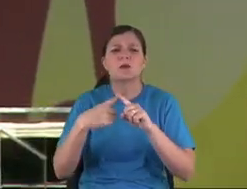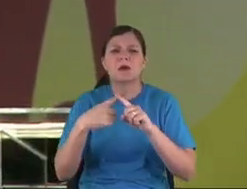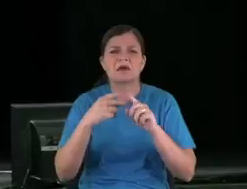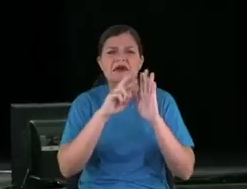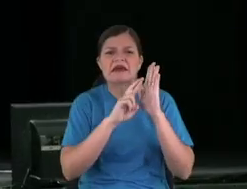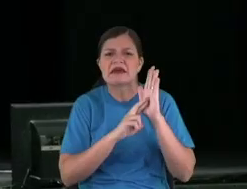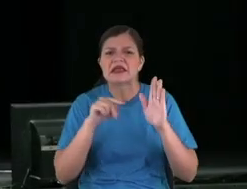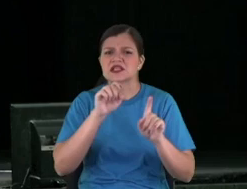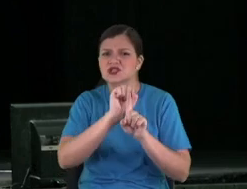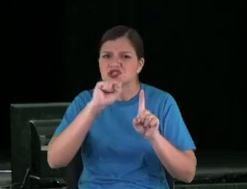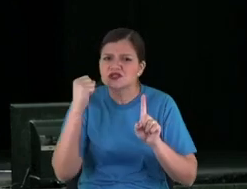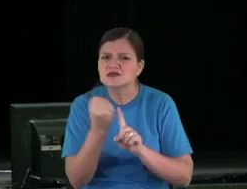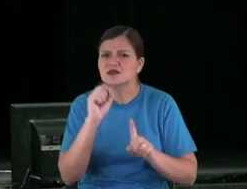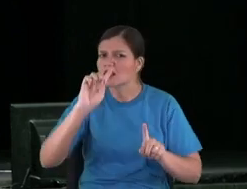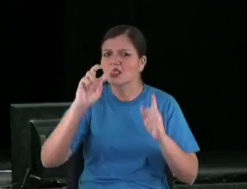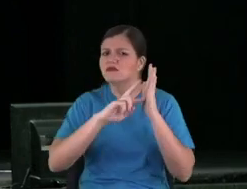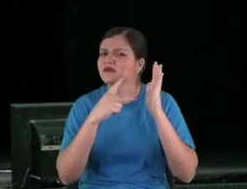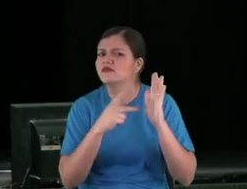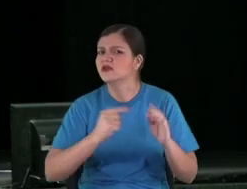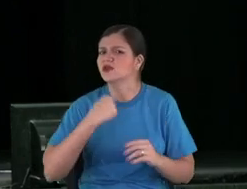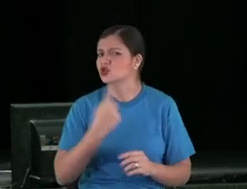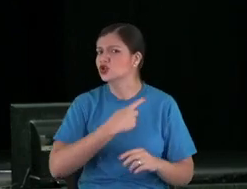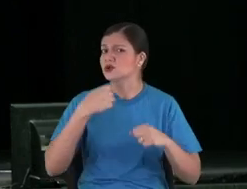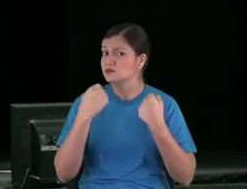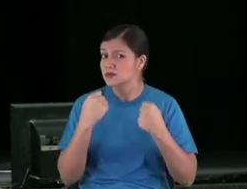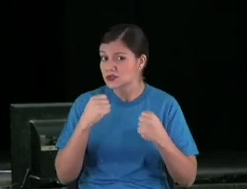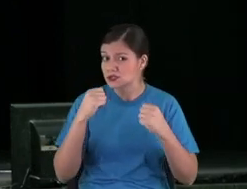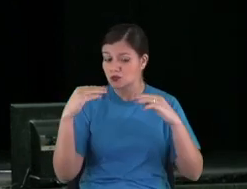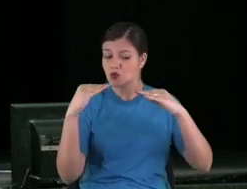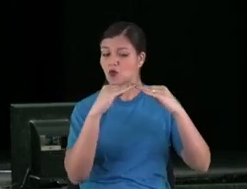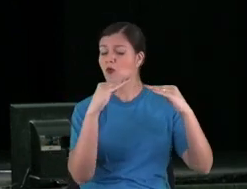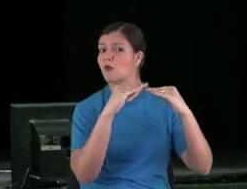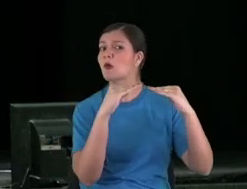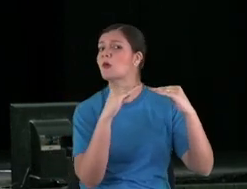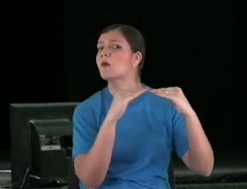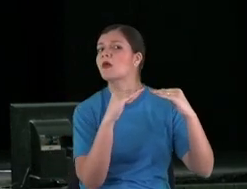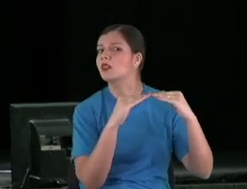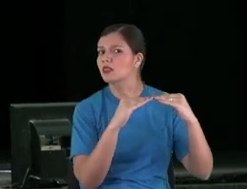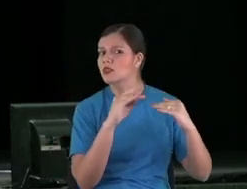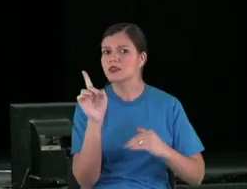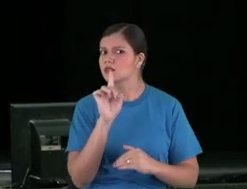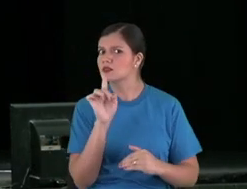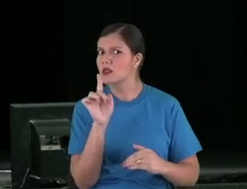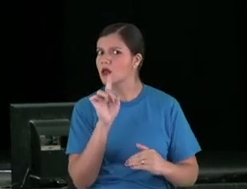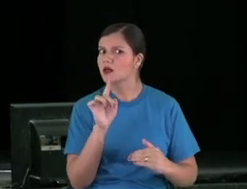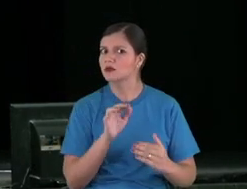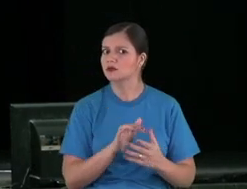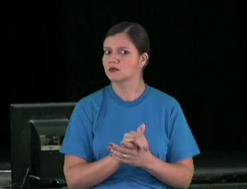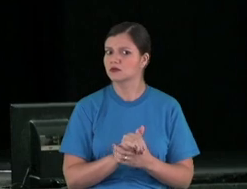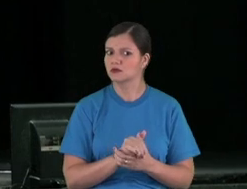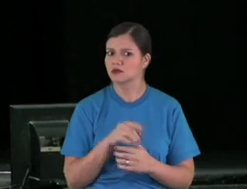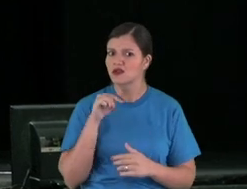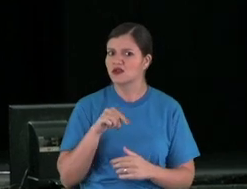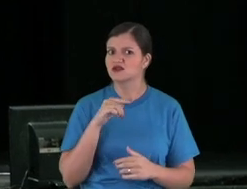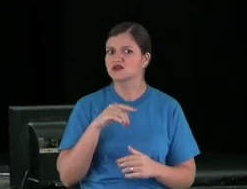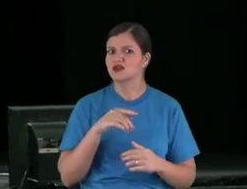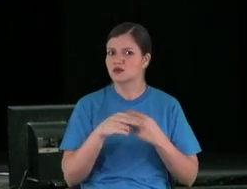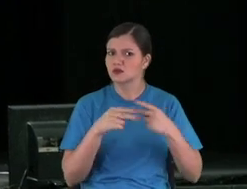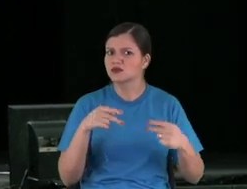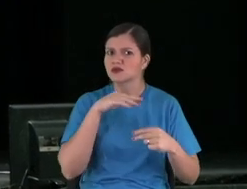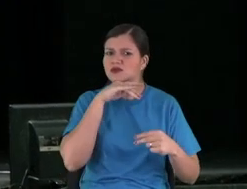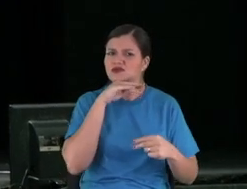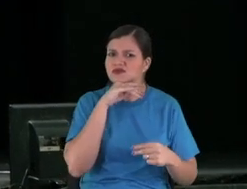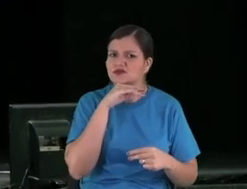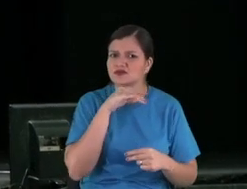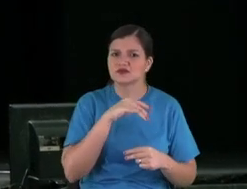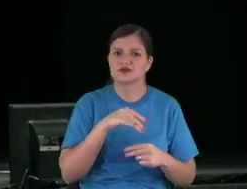order. But we can change it. We need to bow down. We don't need to bow down to this tragedy.